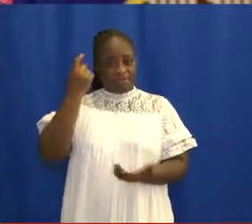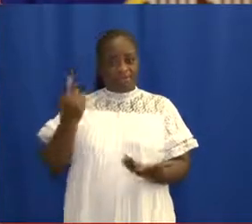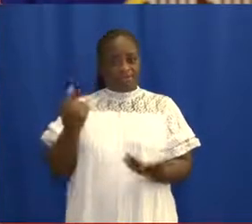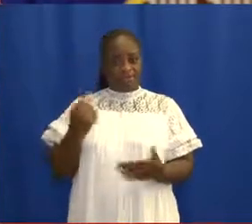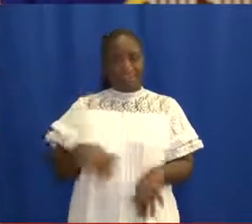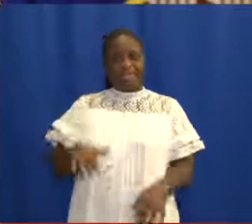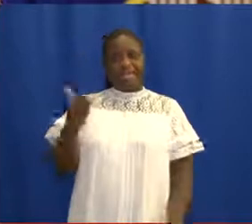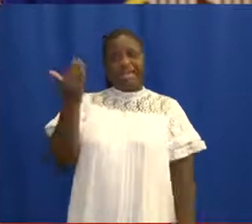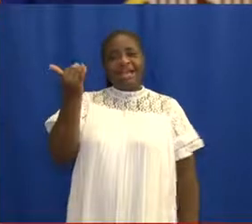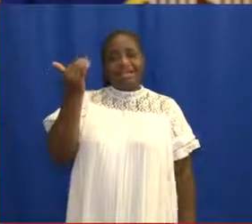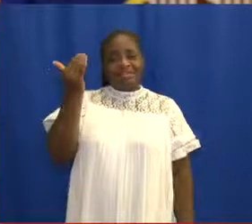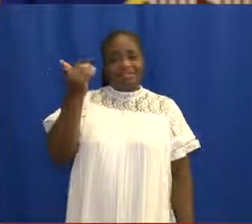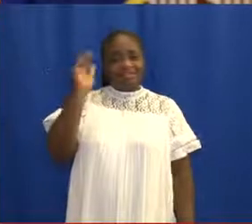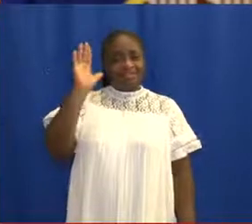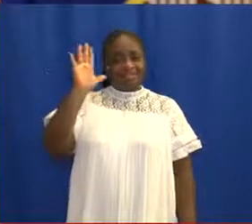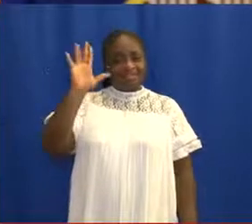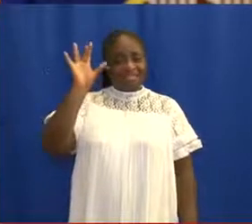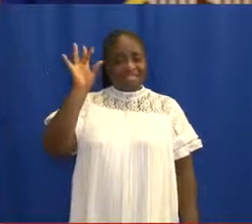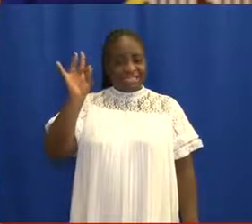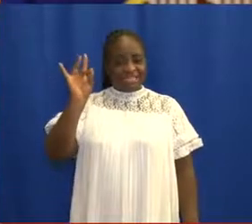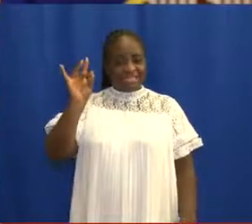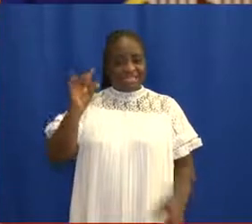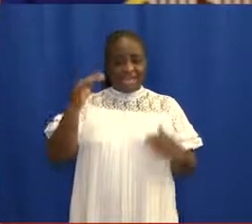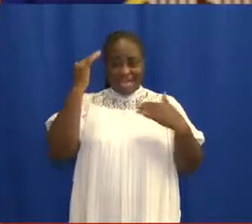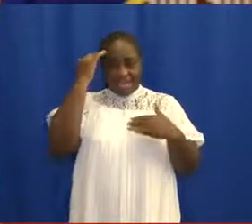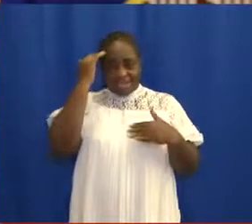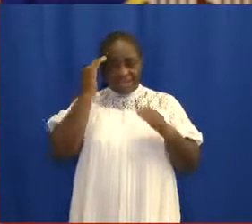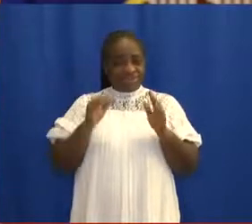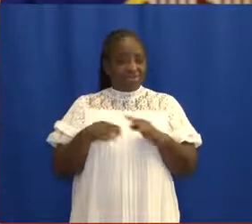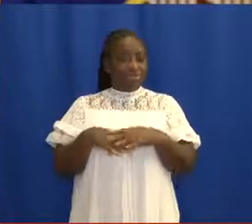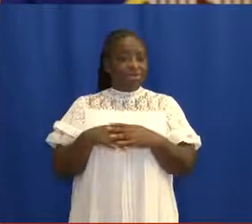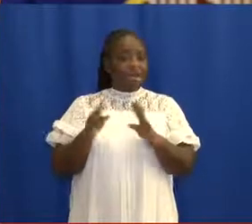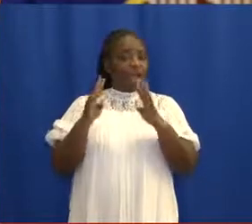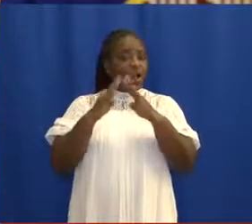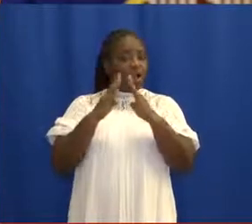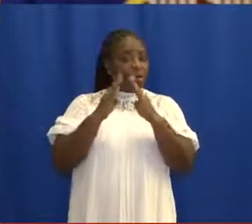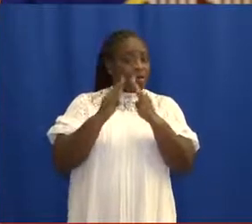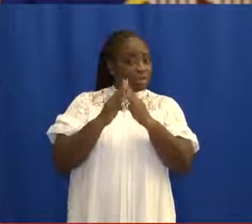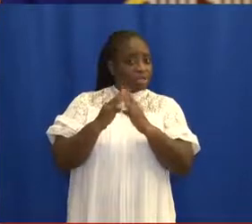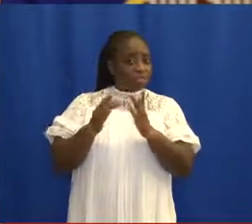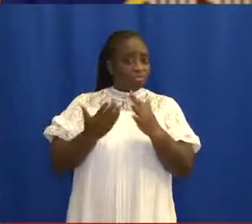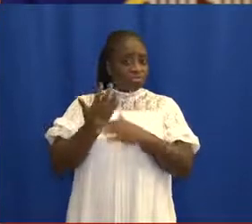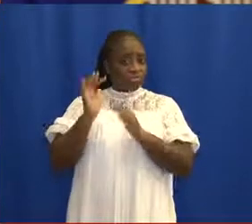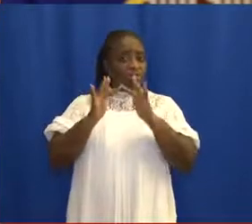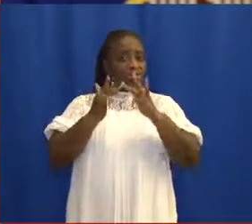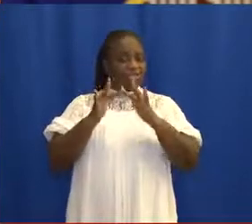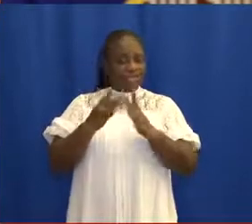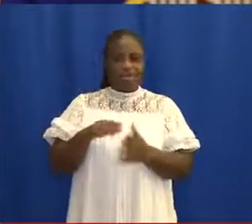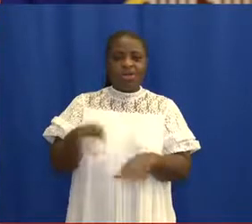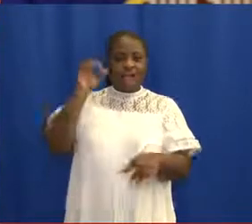At the 58th summit of the authority of ECOWAS heads of state and government, held virtually,